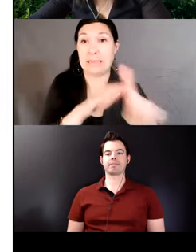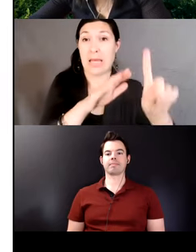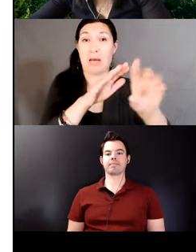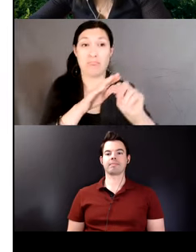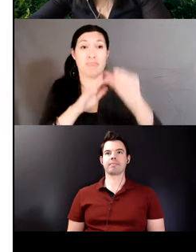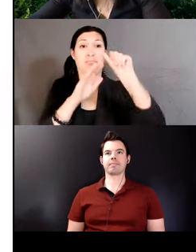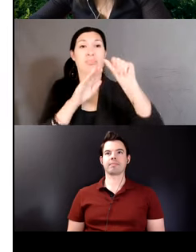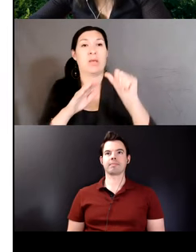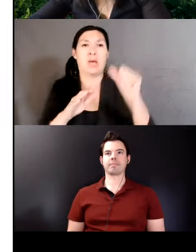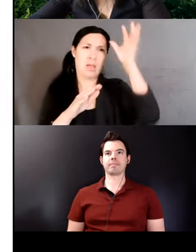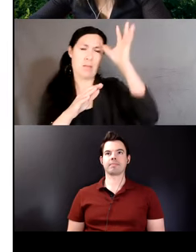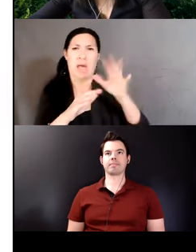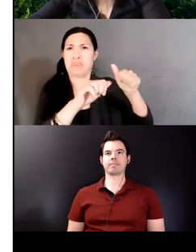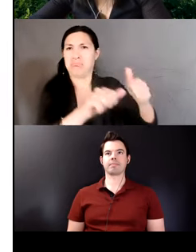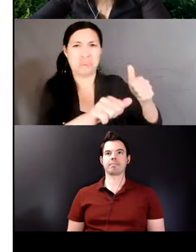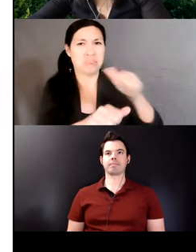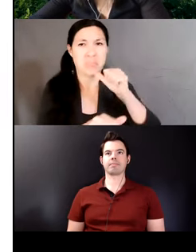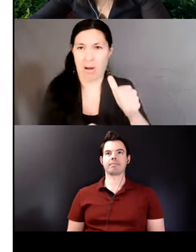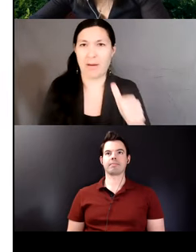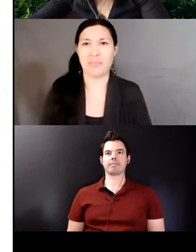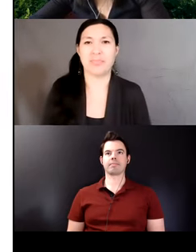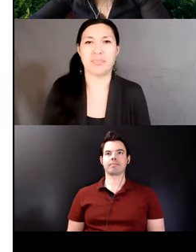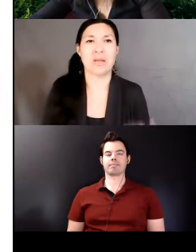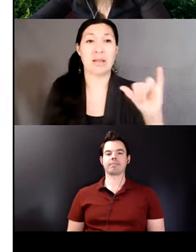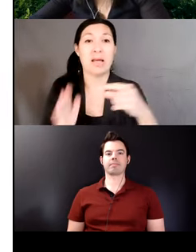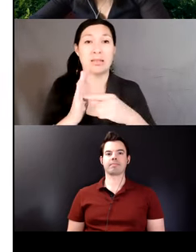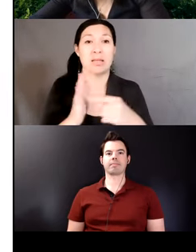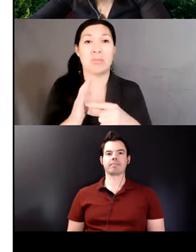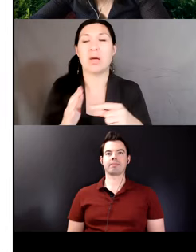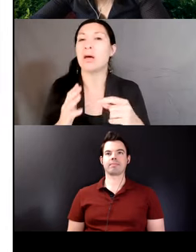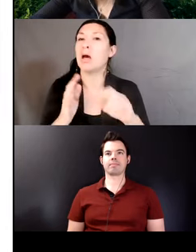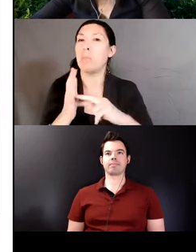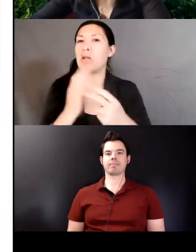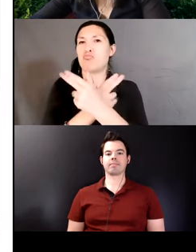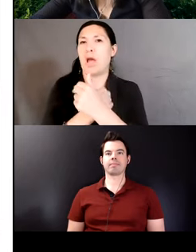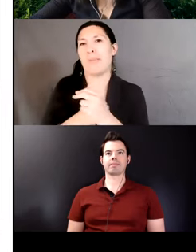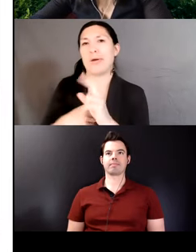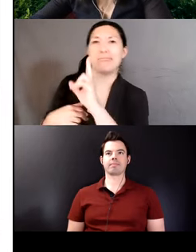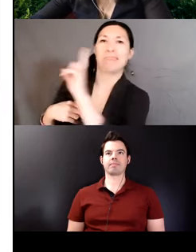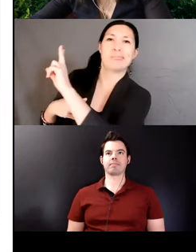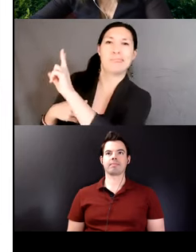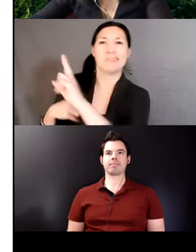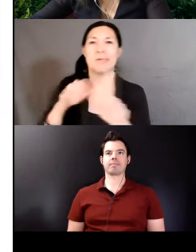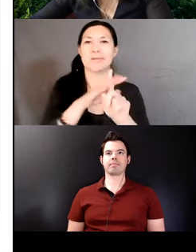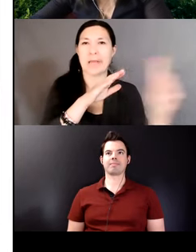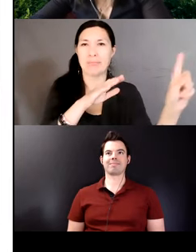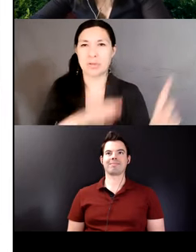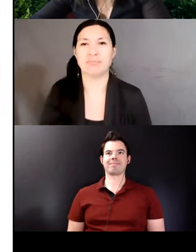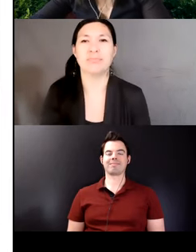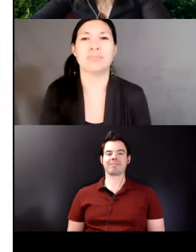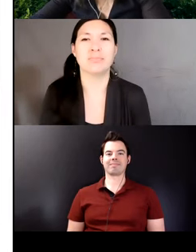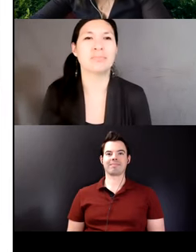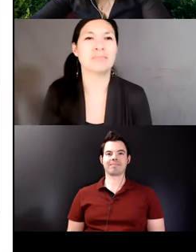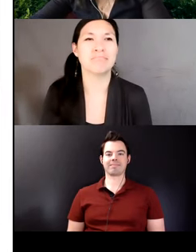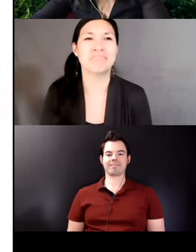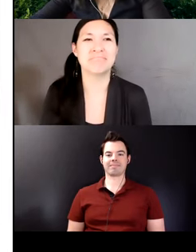didn't chase it. In this example, the rabbit wins, it escapes. To summarize this part,